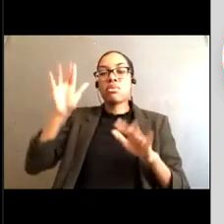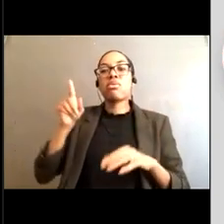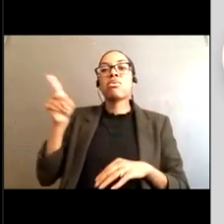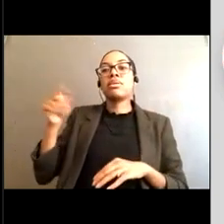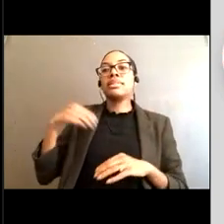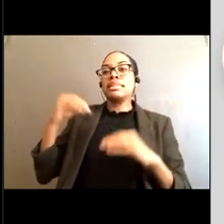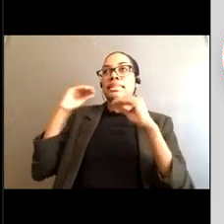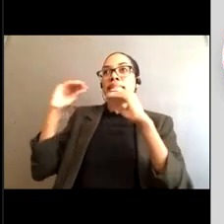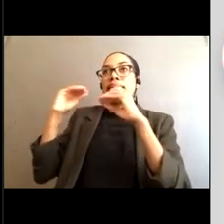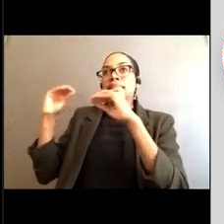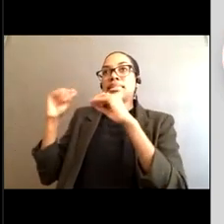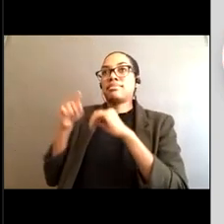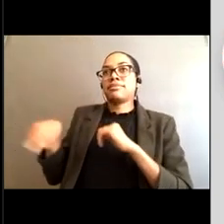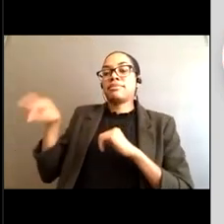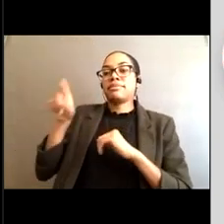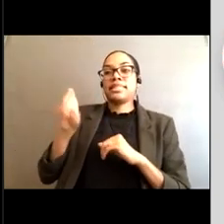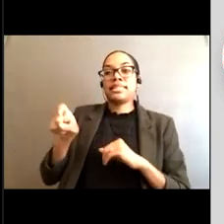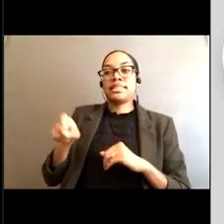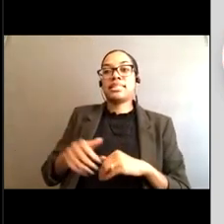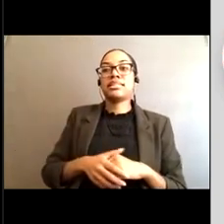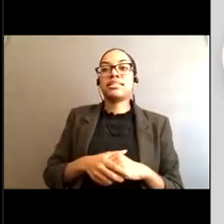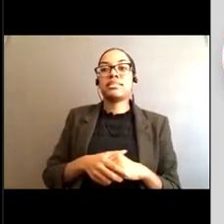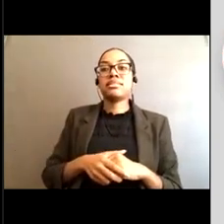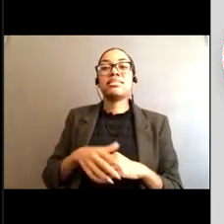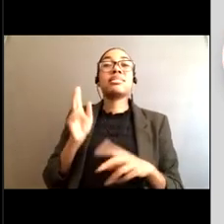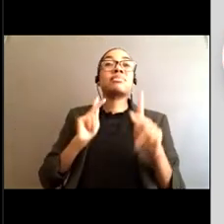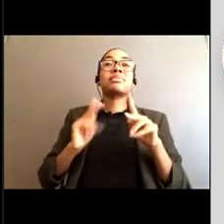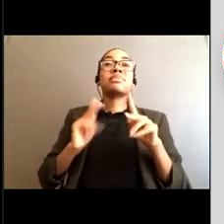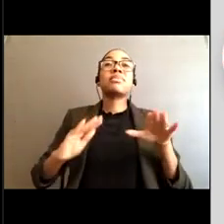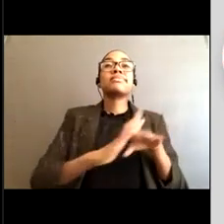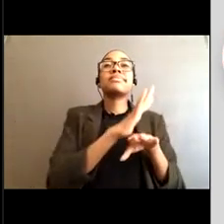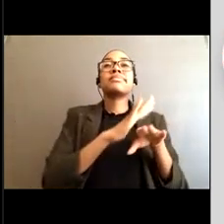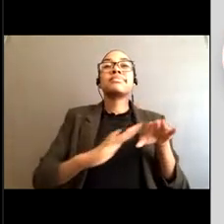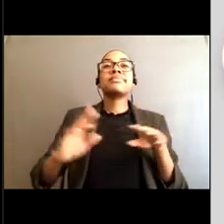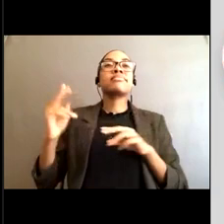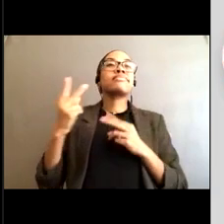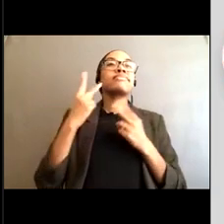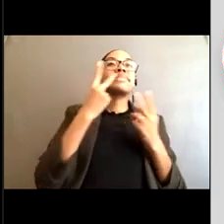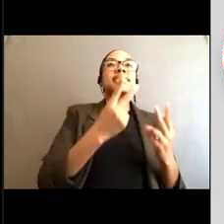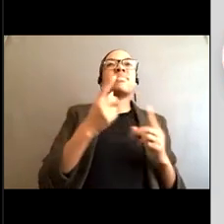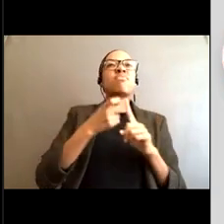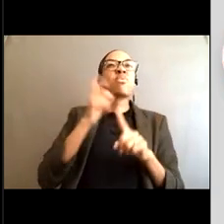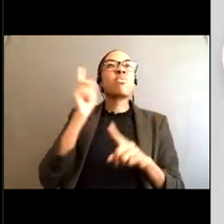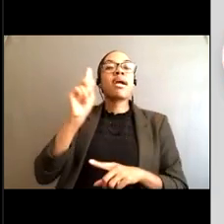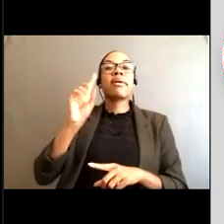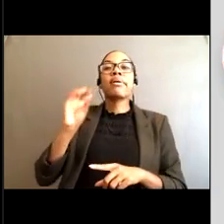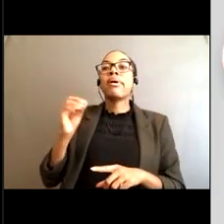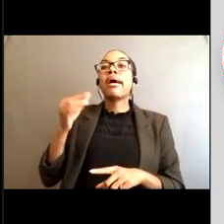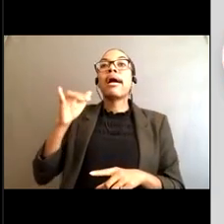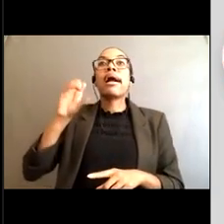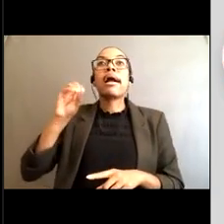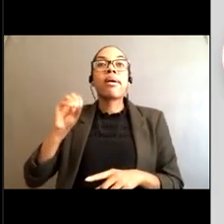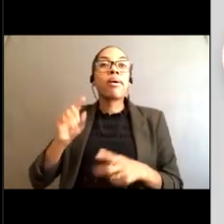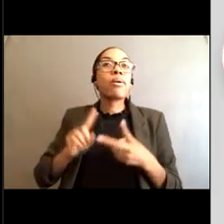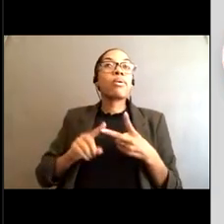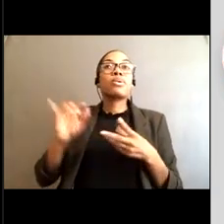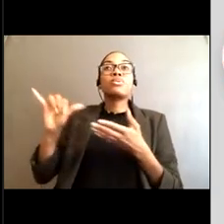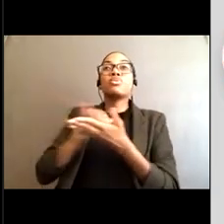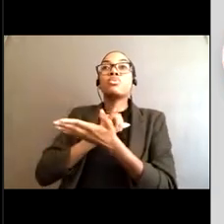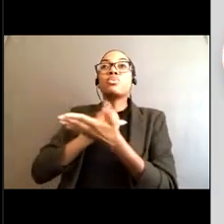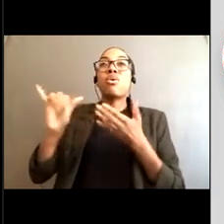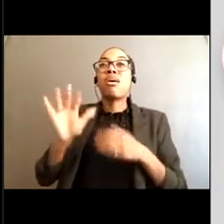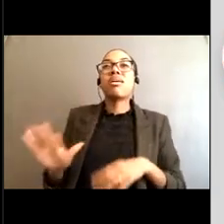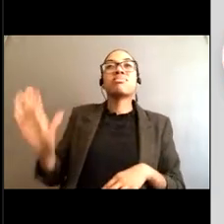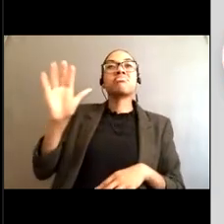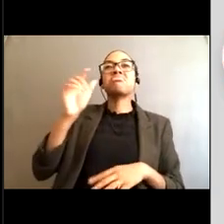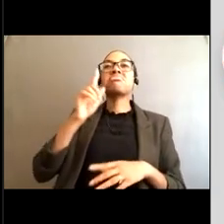from Ohio, Pennsylvania, New York. You know, these people come from areas that probably don't